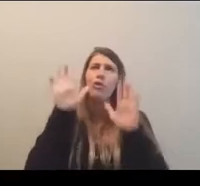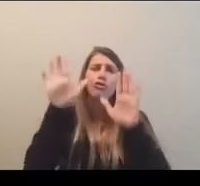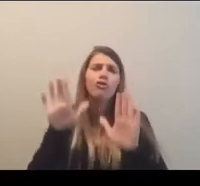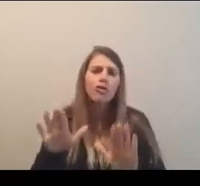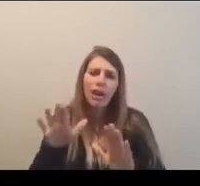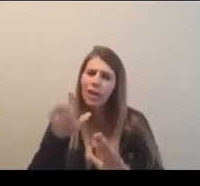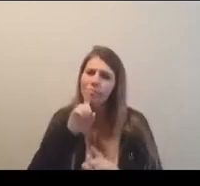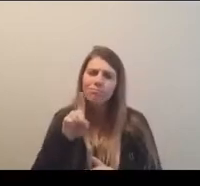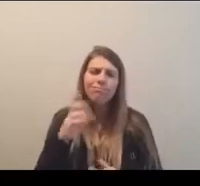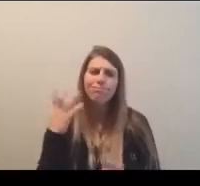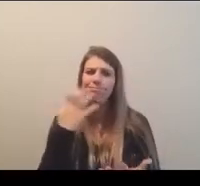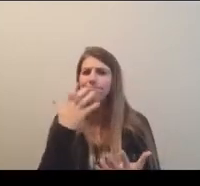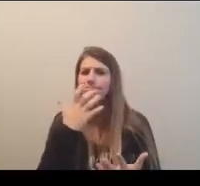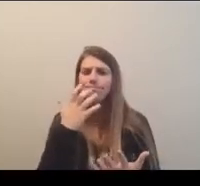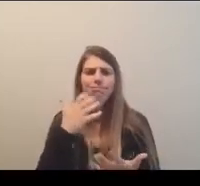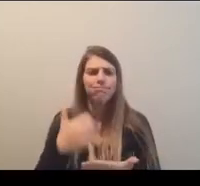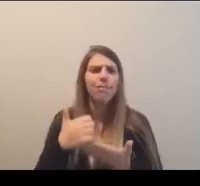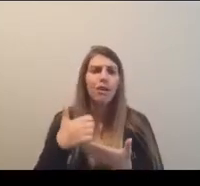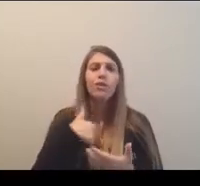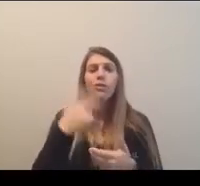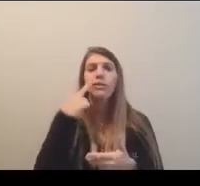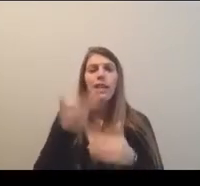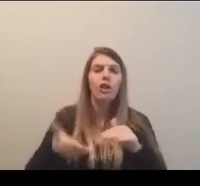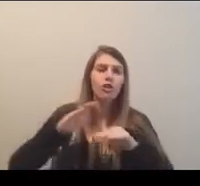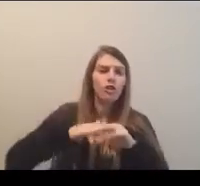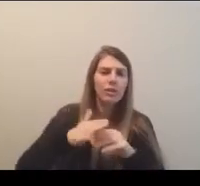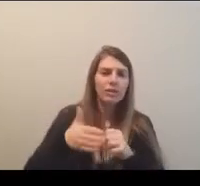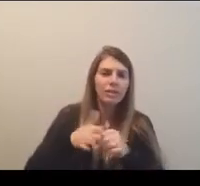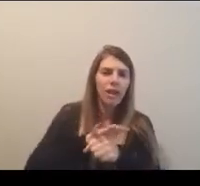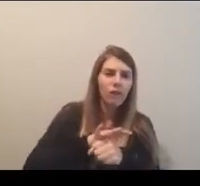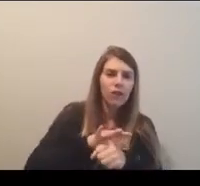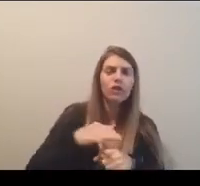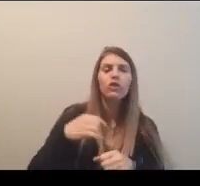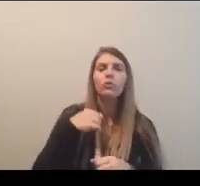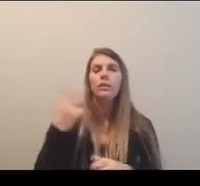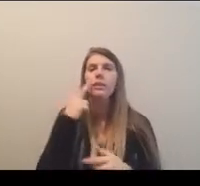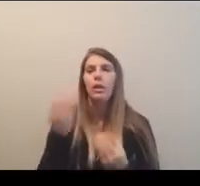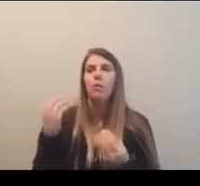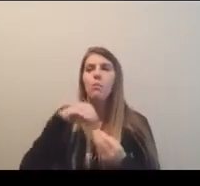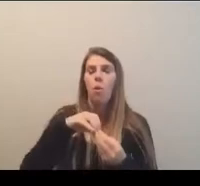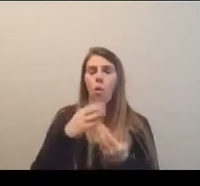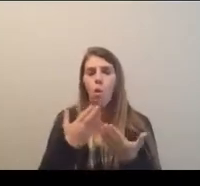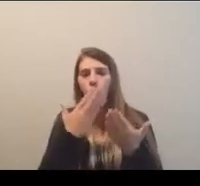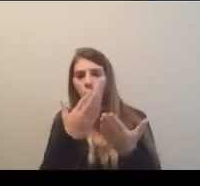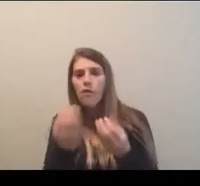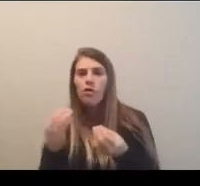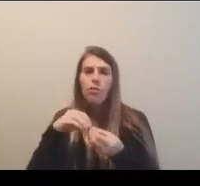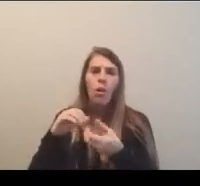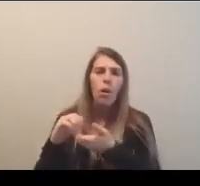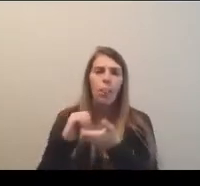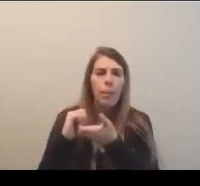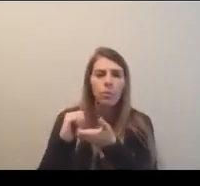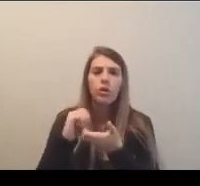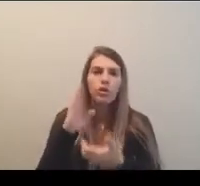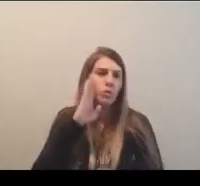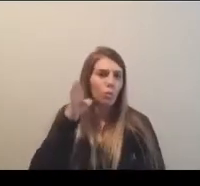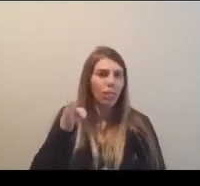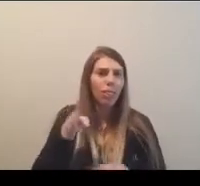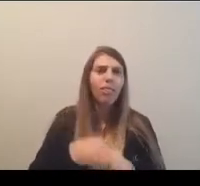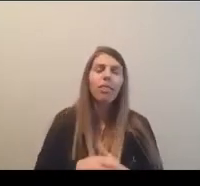And, um, so we, we've seen increased coverage. I think that we'll see more offers in collaboration with them. And so, um,